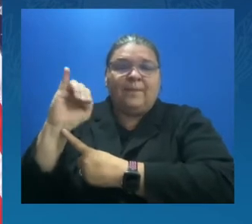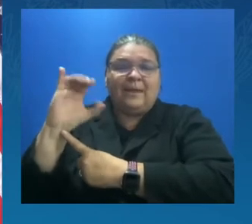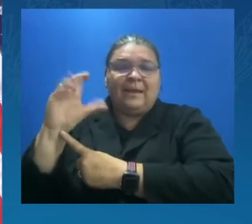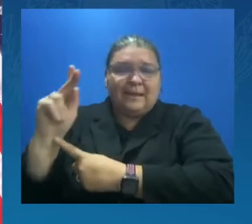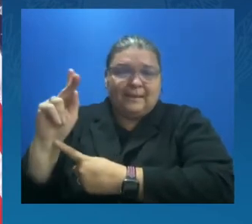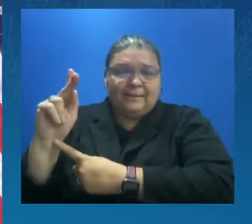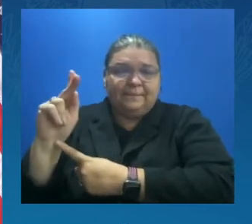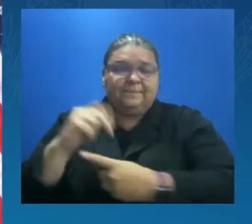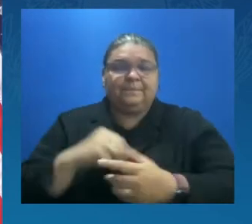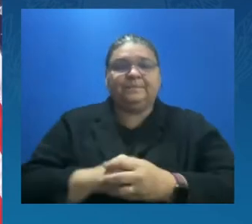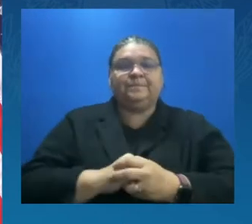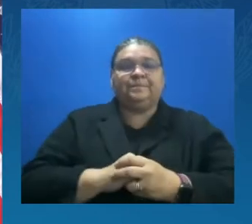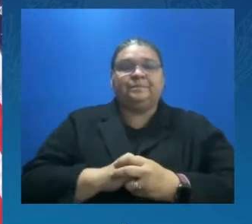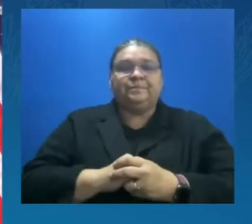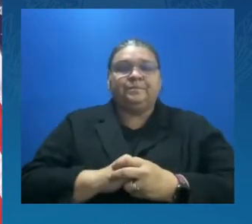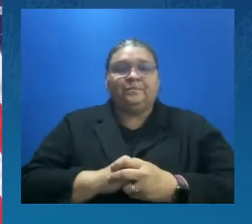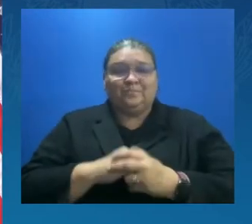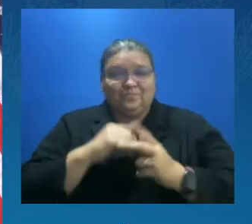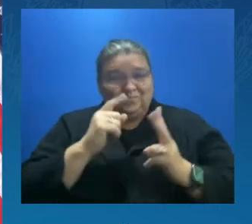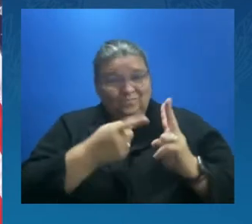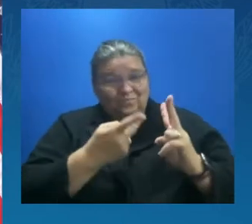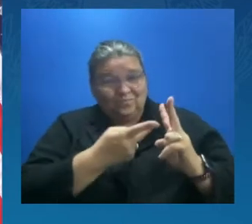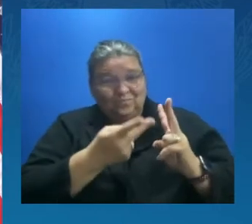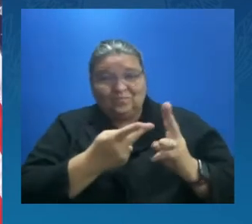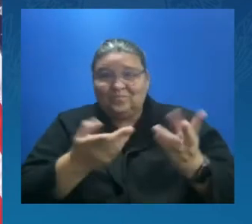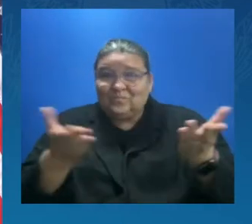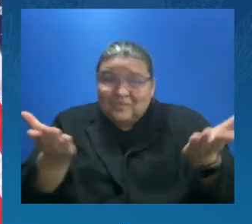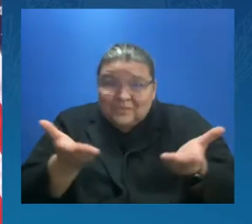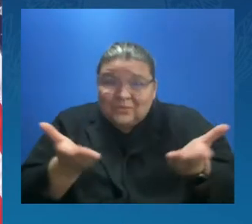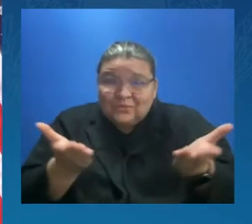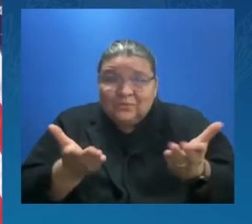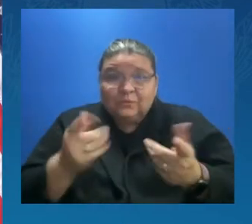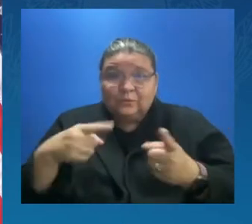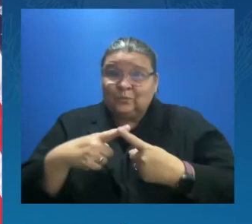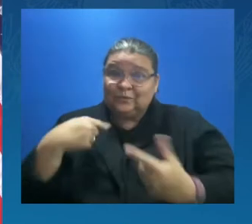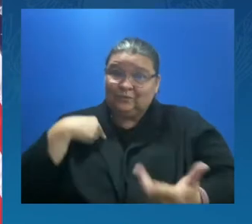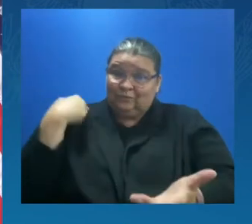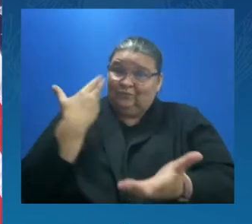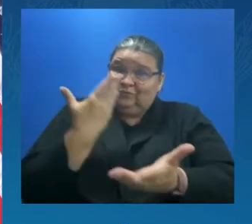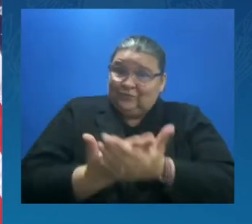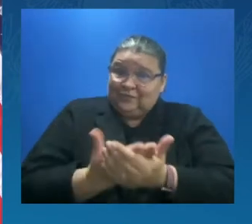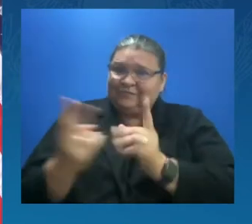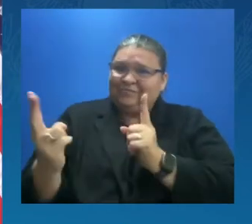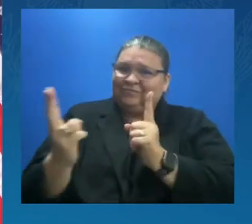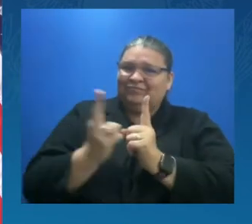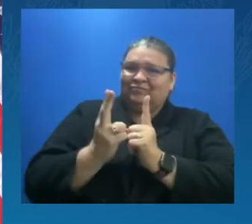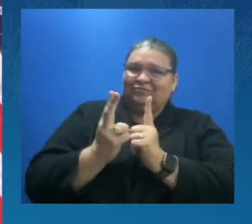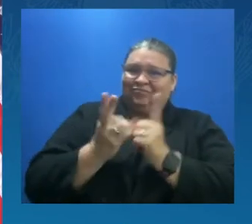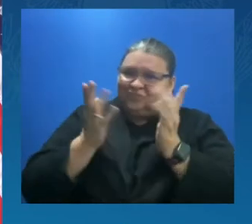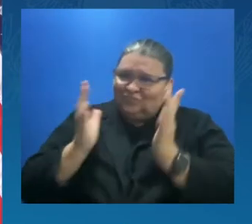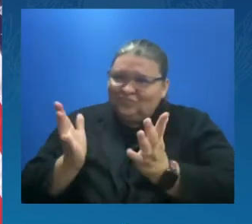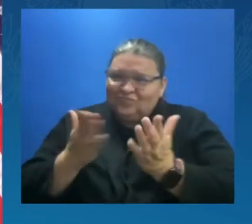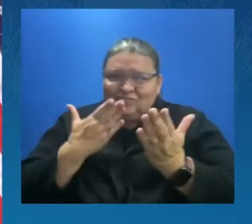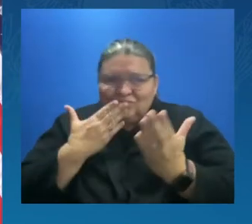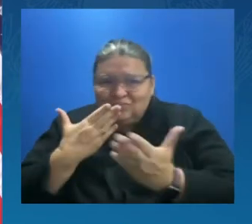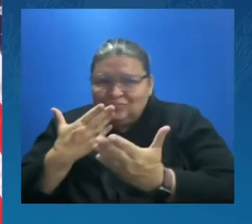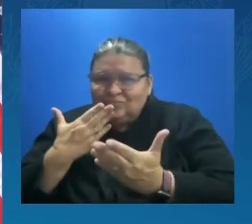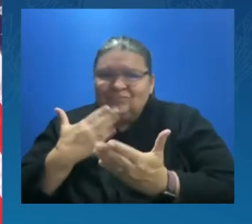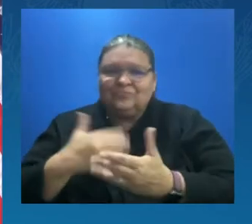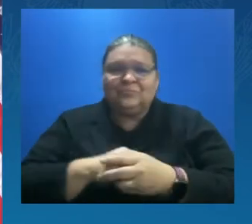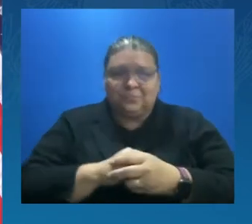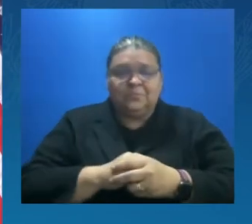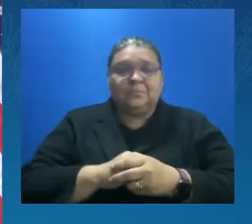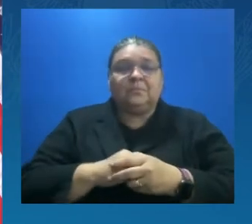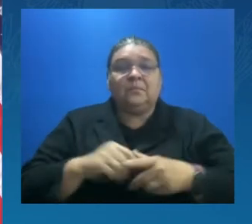They were kind enough to meet me on the tarmac as we arrived this afternoon. So thank you. And I also want to thank the local officials who are here,